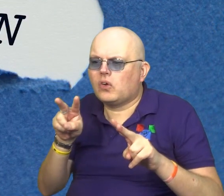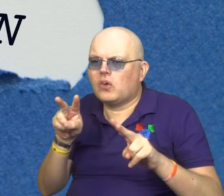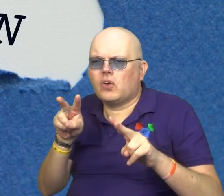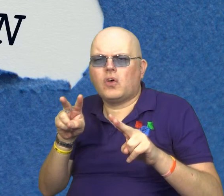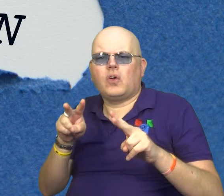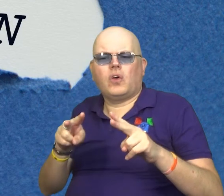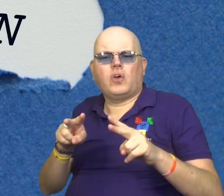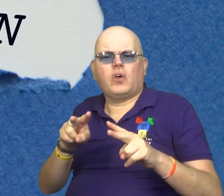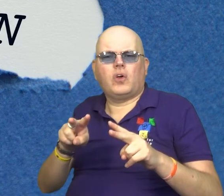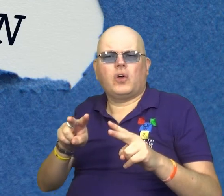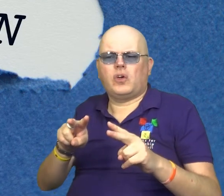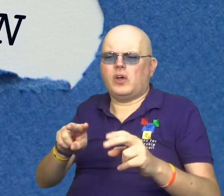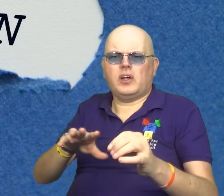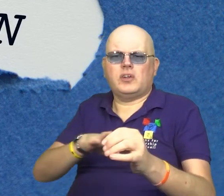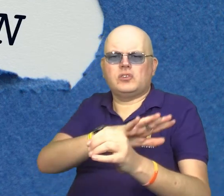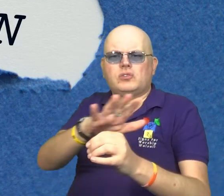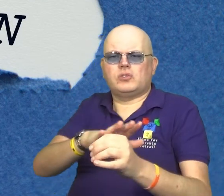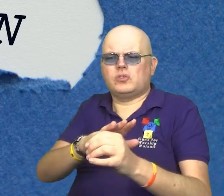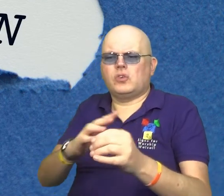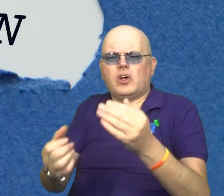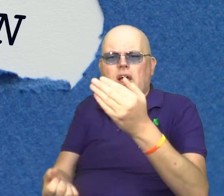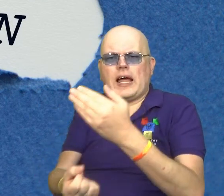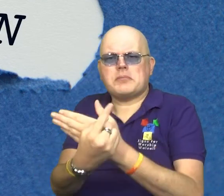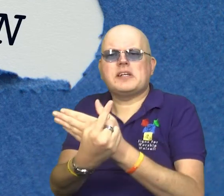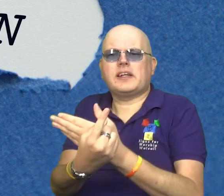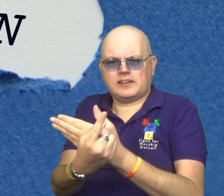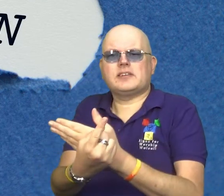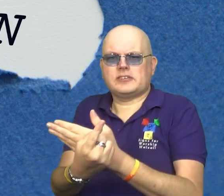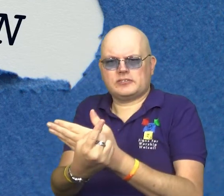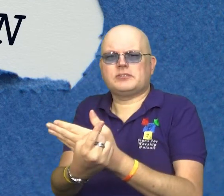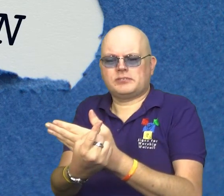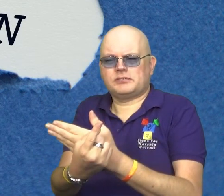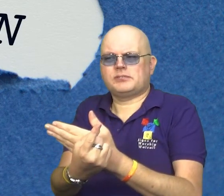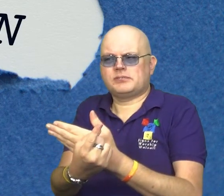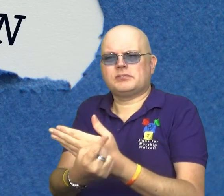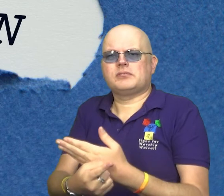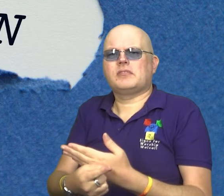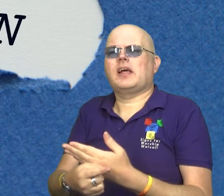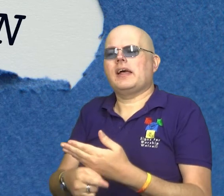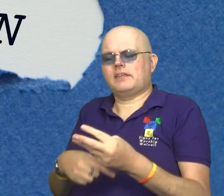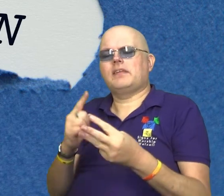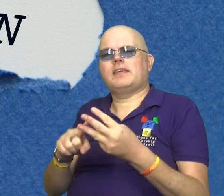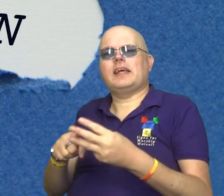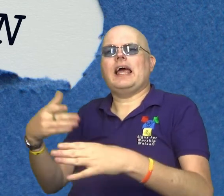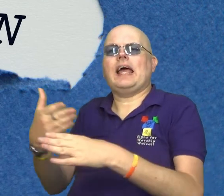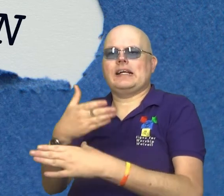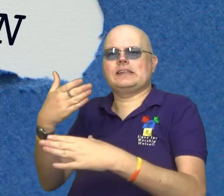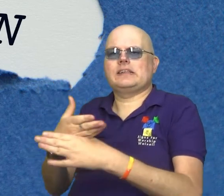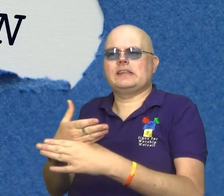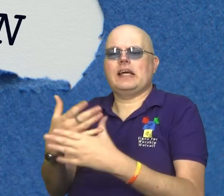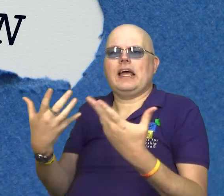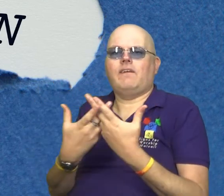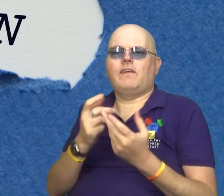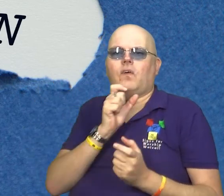look and see what is going on in the life and hearts of individuals in the community. And we need to act